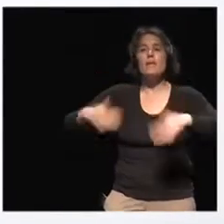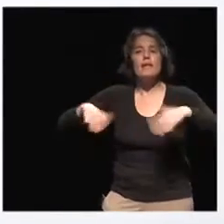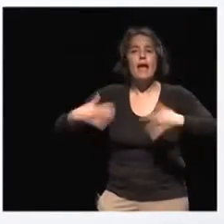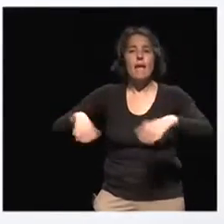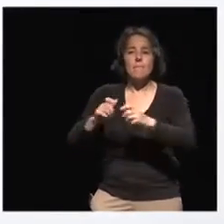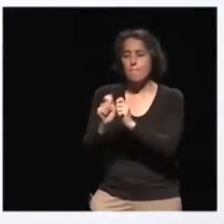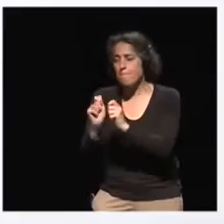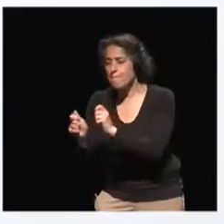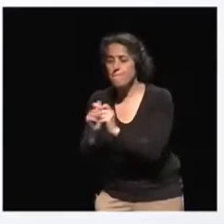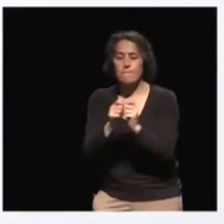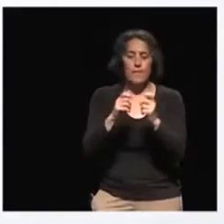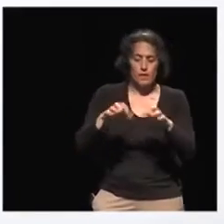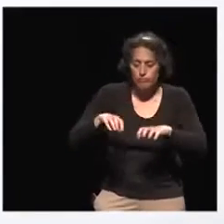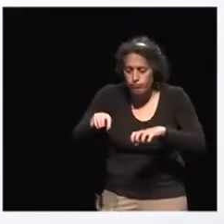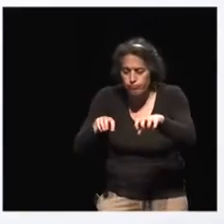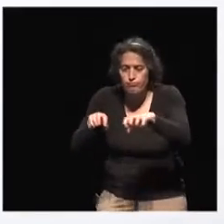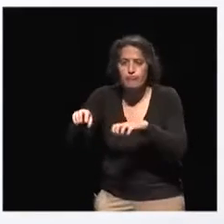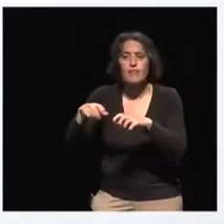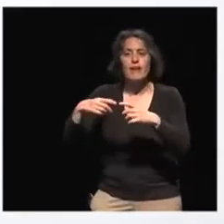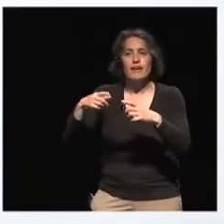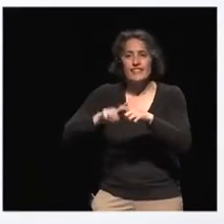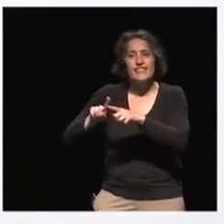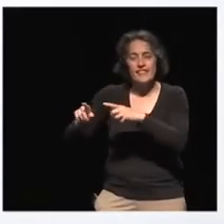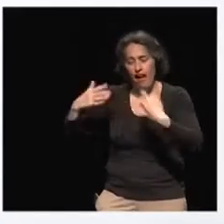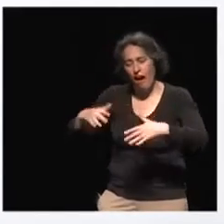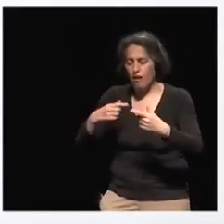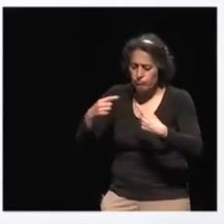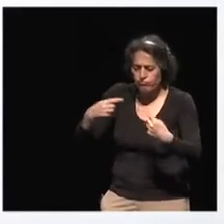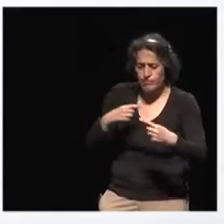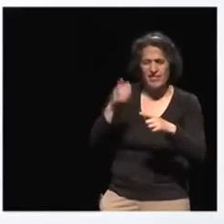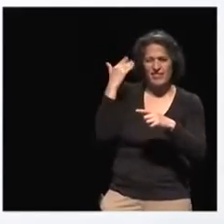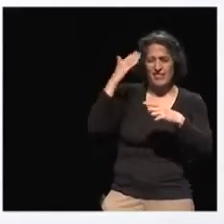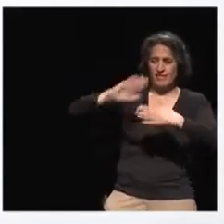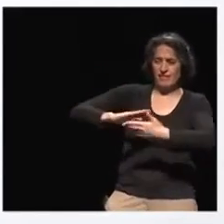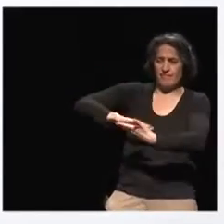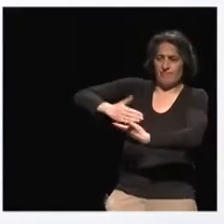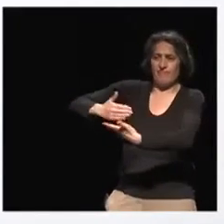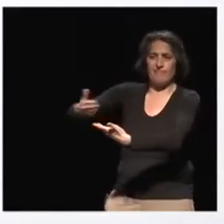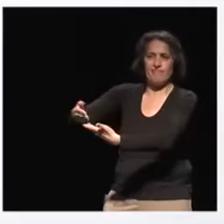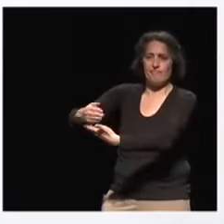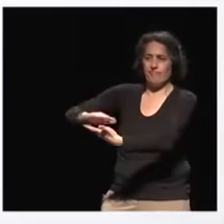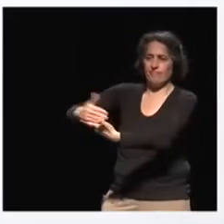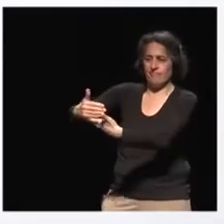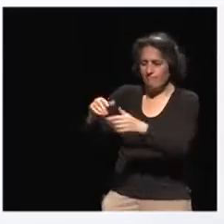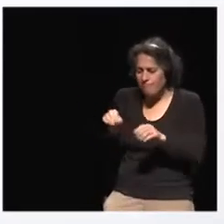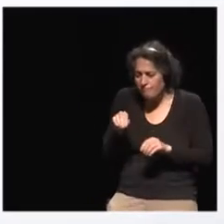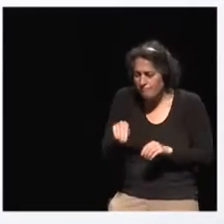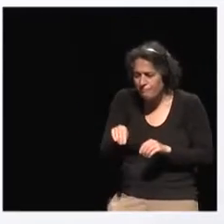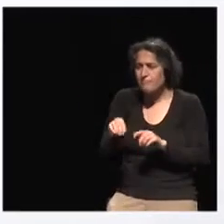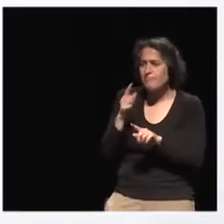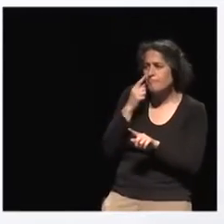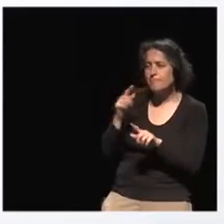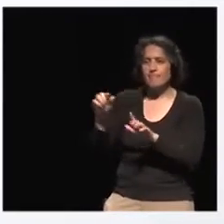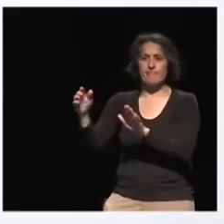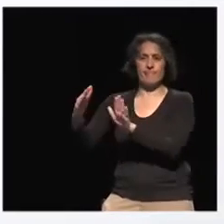Halo, Assassin's Creed, you know, basically destroying and trying to kill the next guy out there. And you